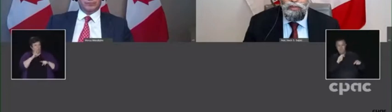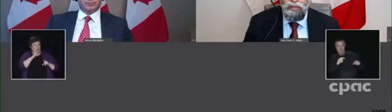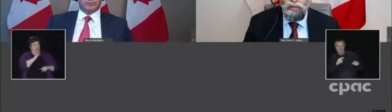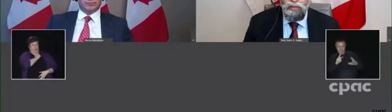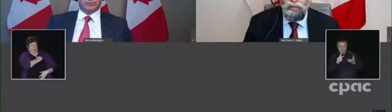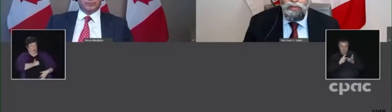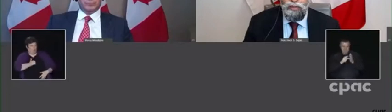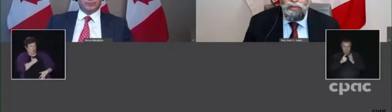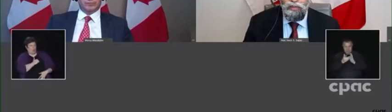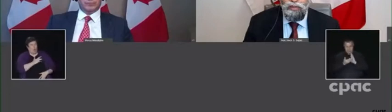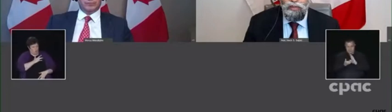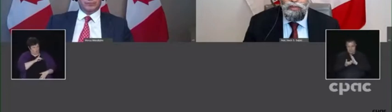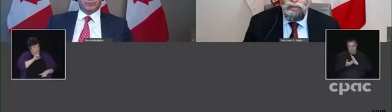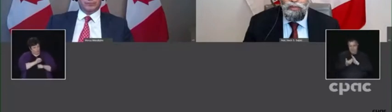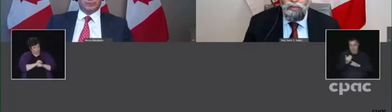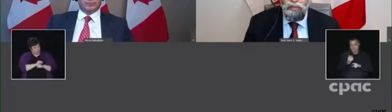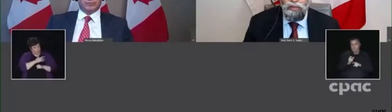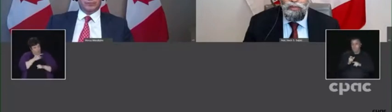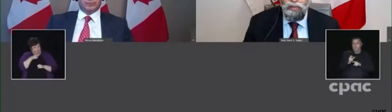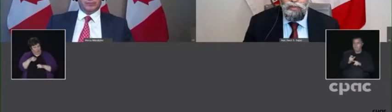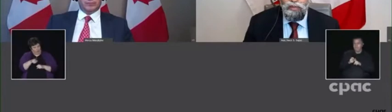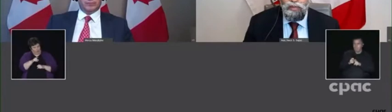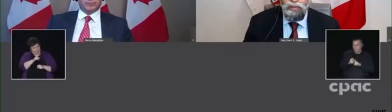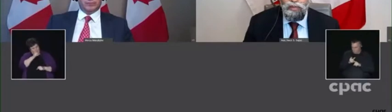really think the Taliban are our brothers?